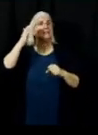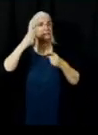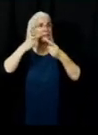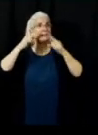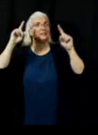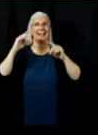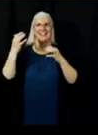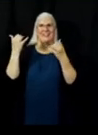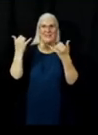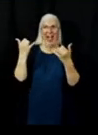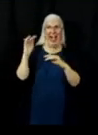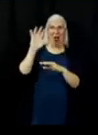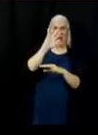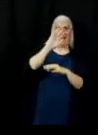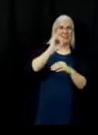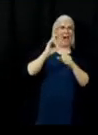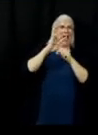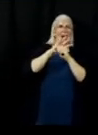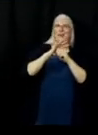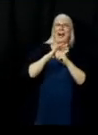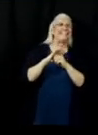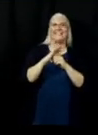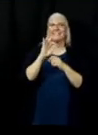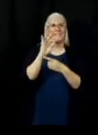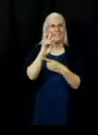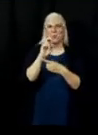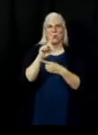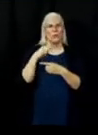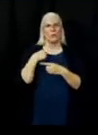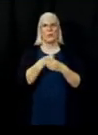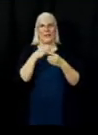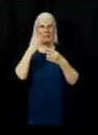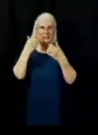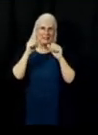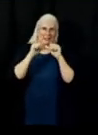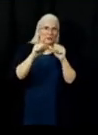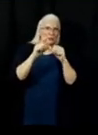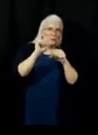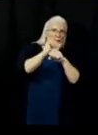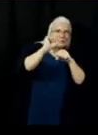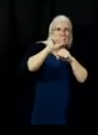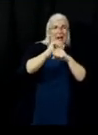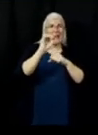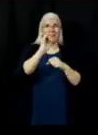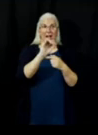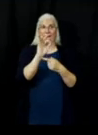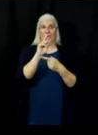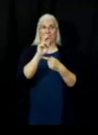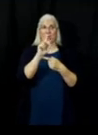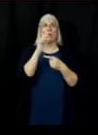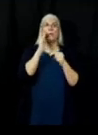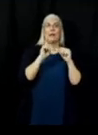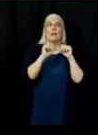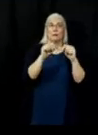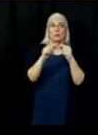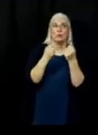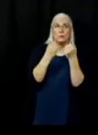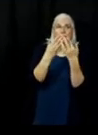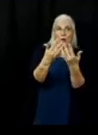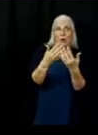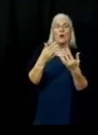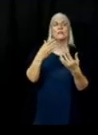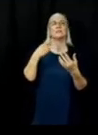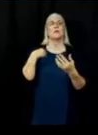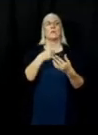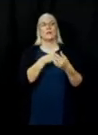between the main fire and there. That's going to continue to burn. Whether we are helping it along, trying to do low-intensity fire